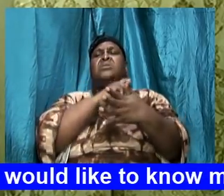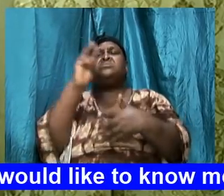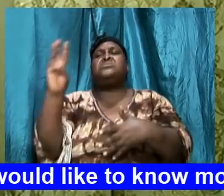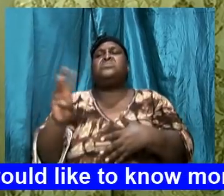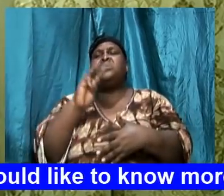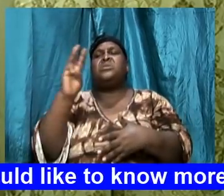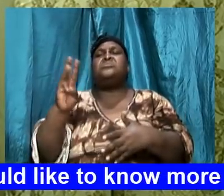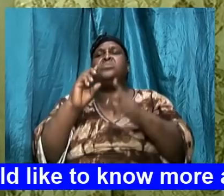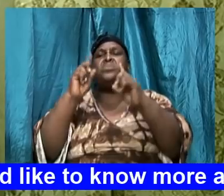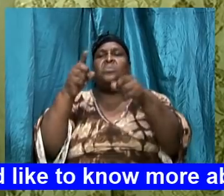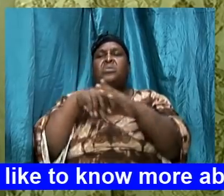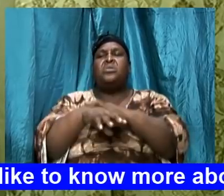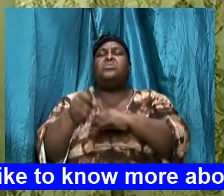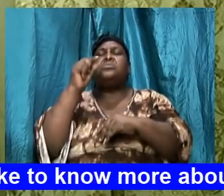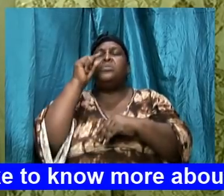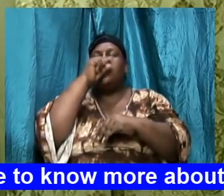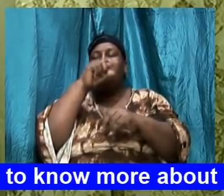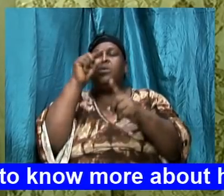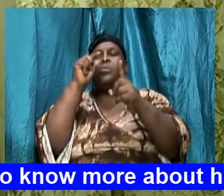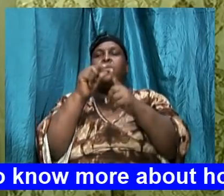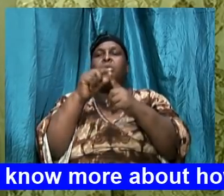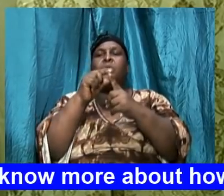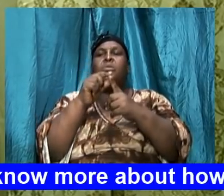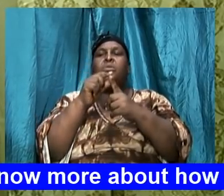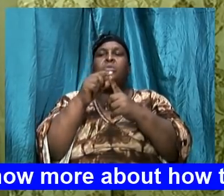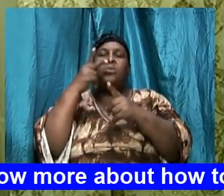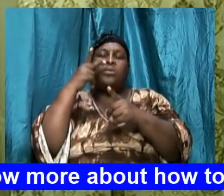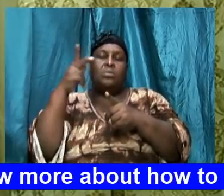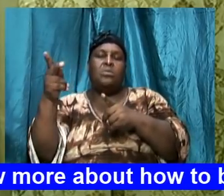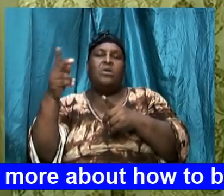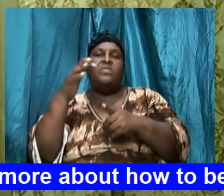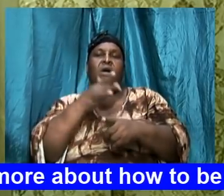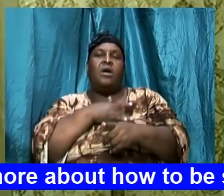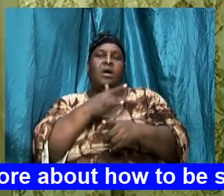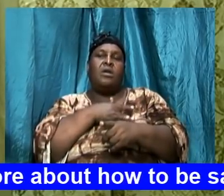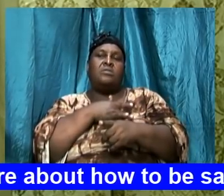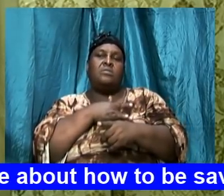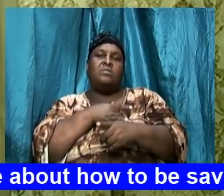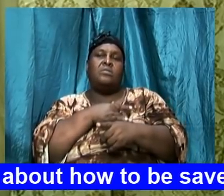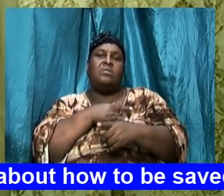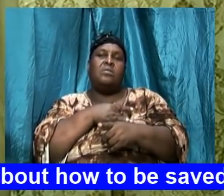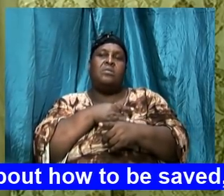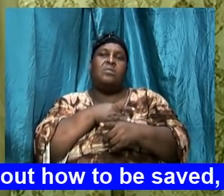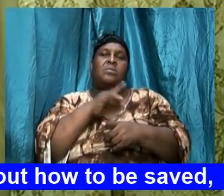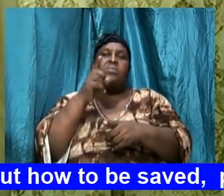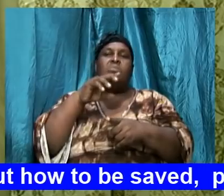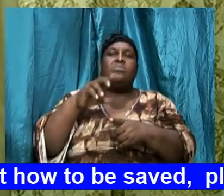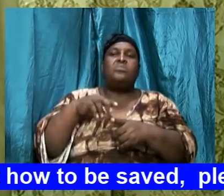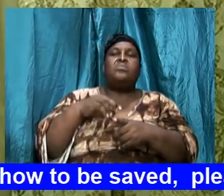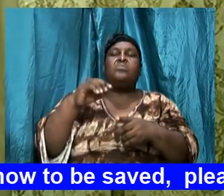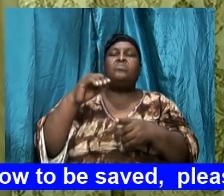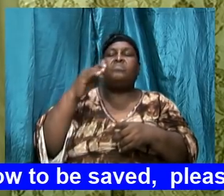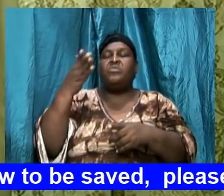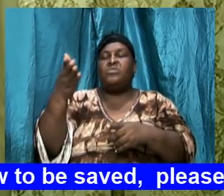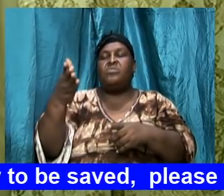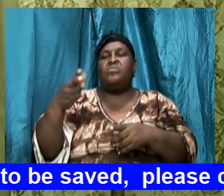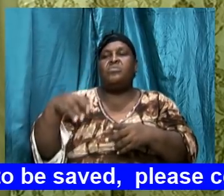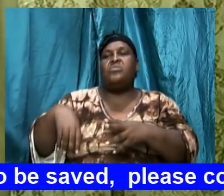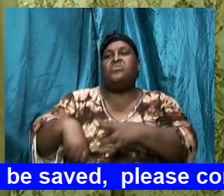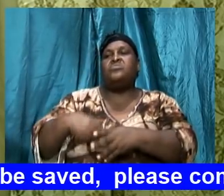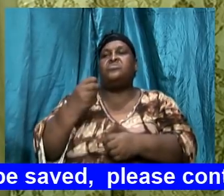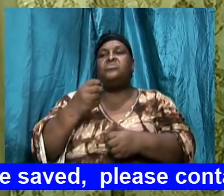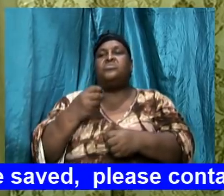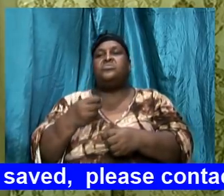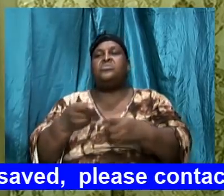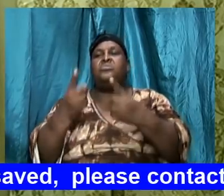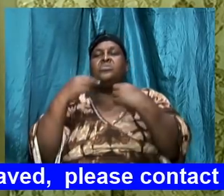into the Greek words look at the heart of where those swords are coming from why Paul